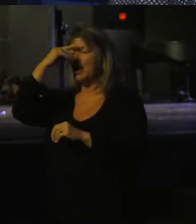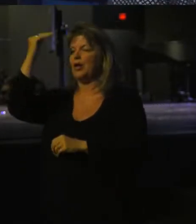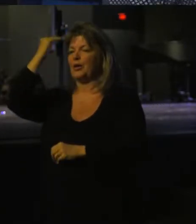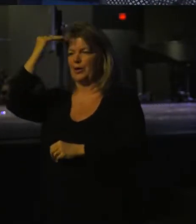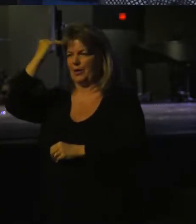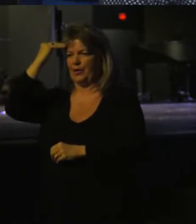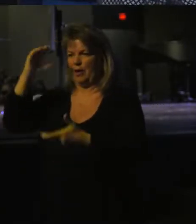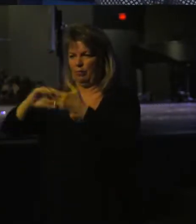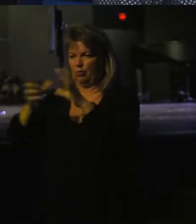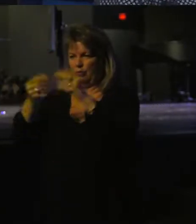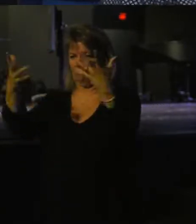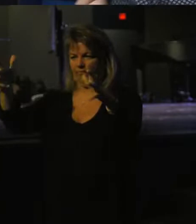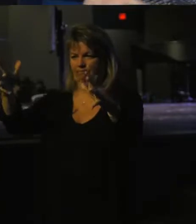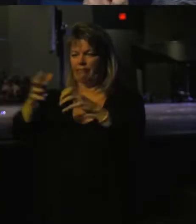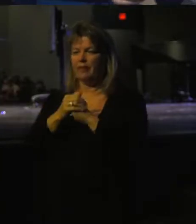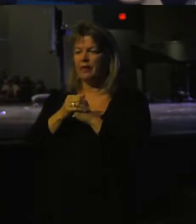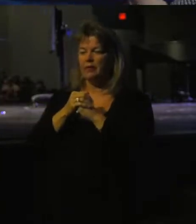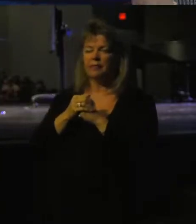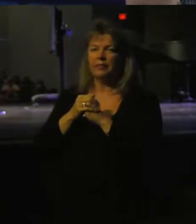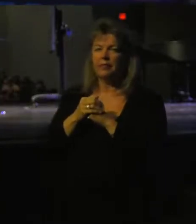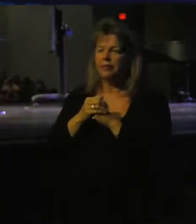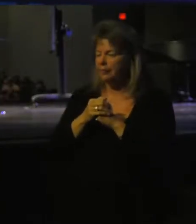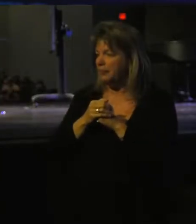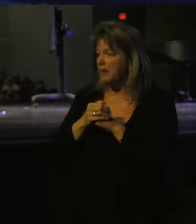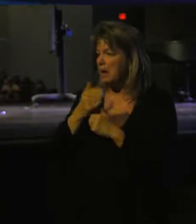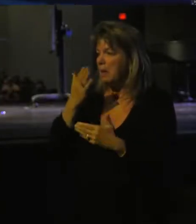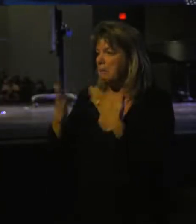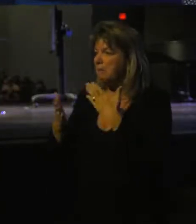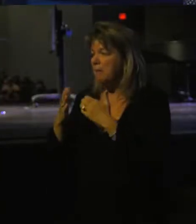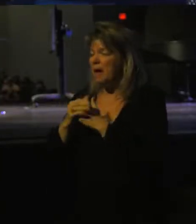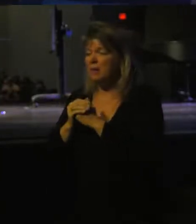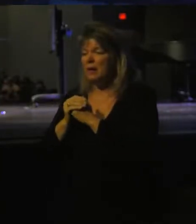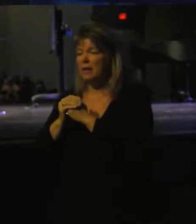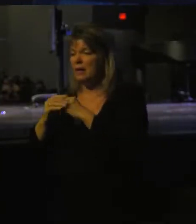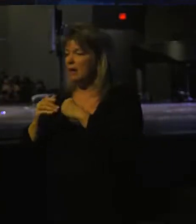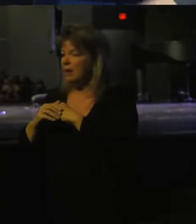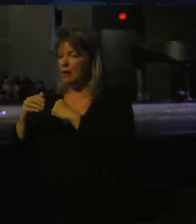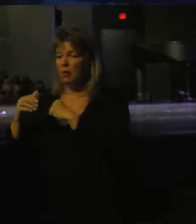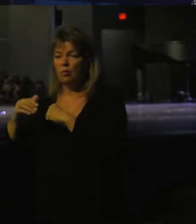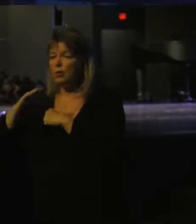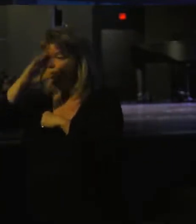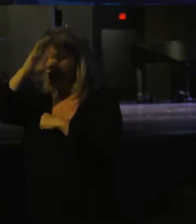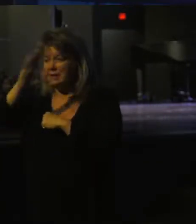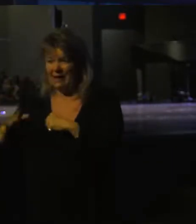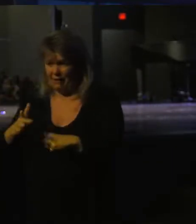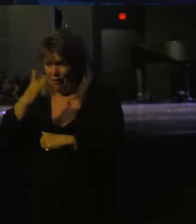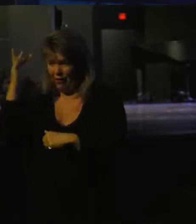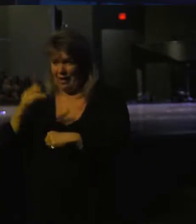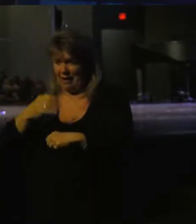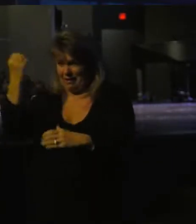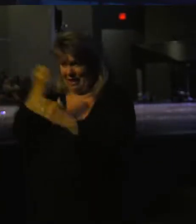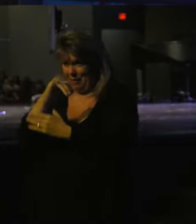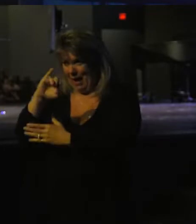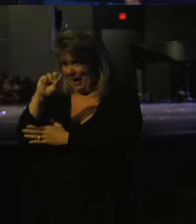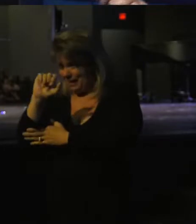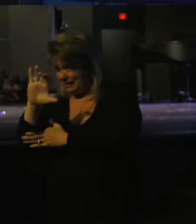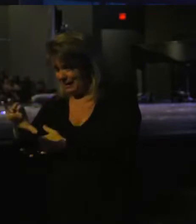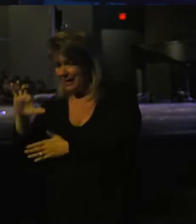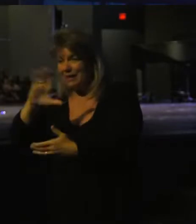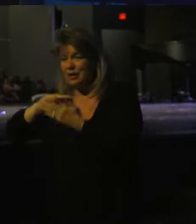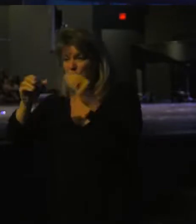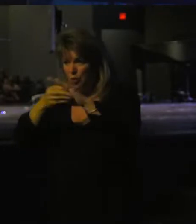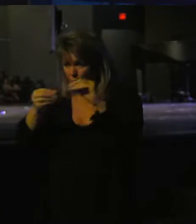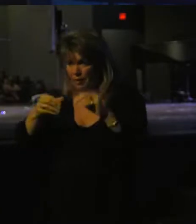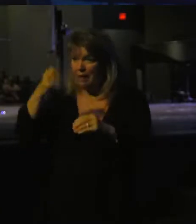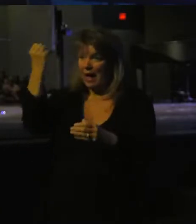the story. And while that's a long list, and it can be so much longer, we should not leave Abraham and Isaac off. This story of